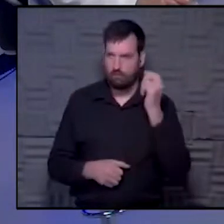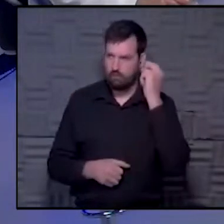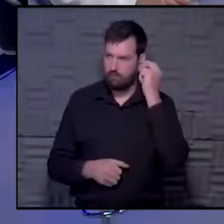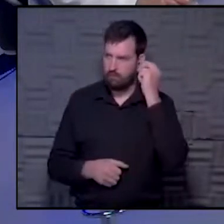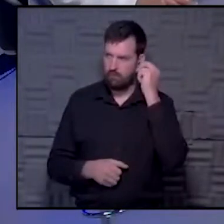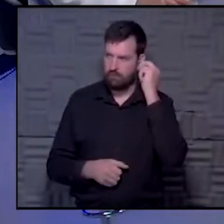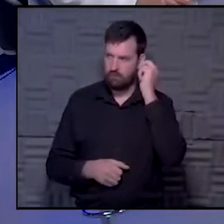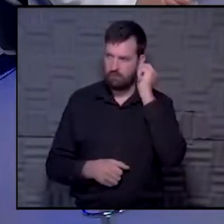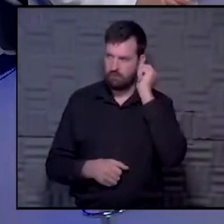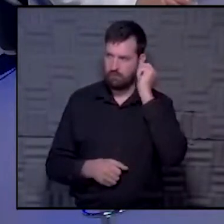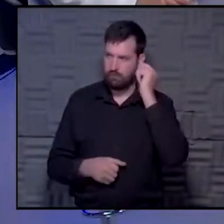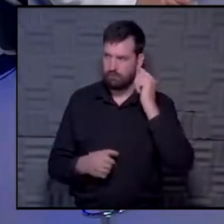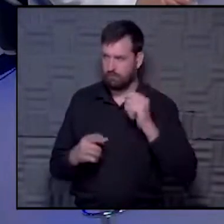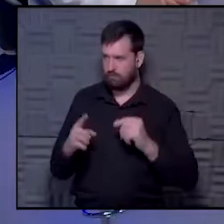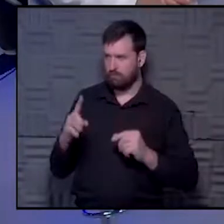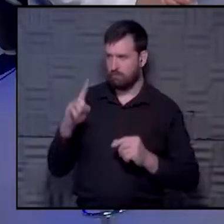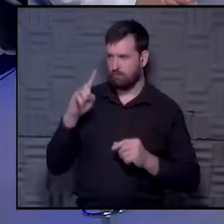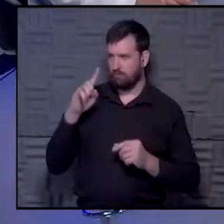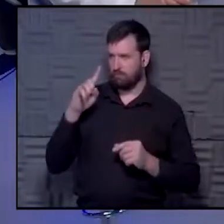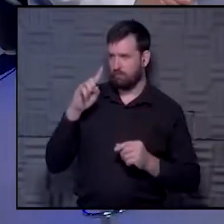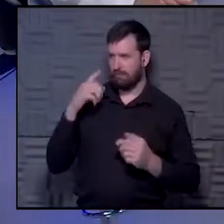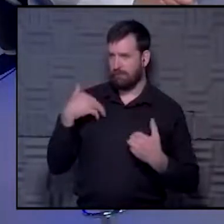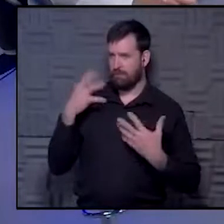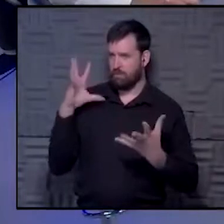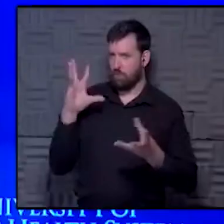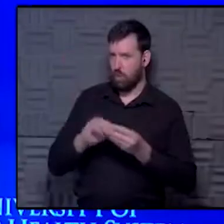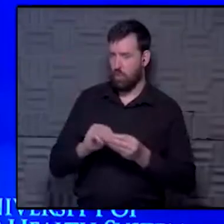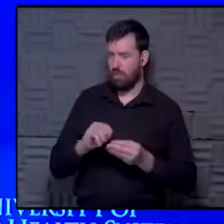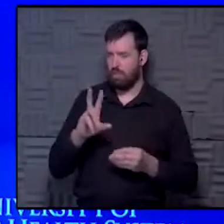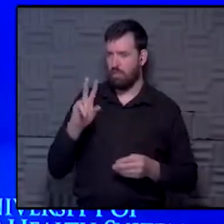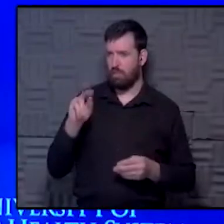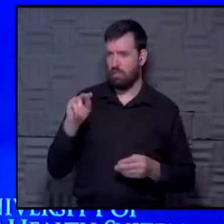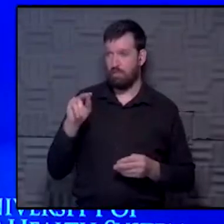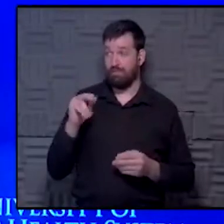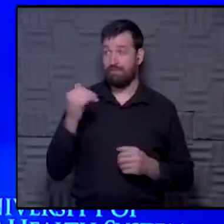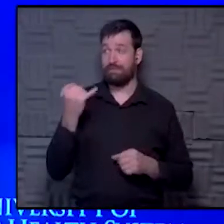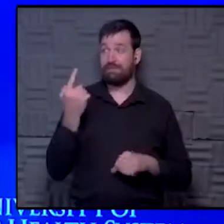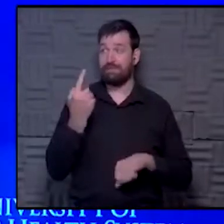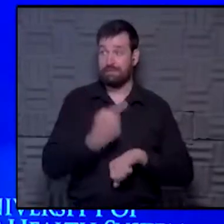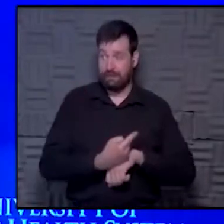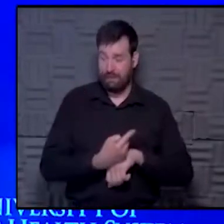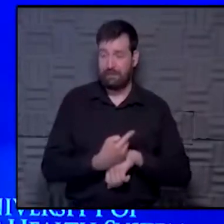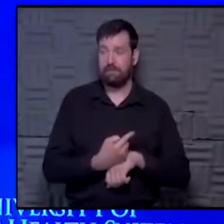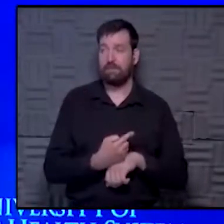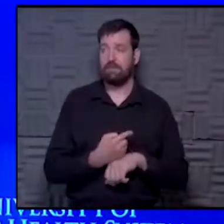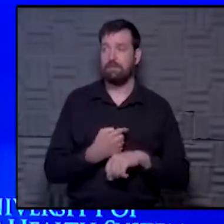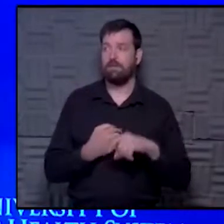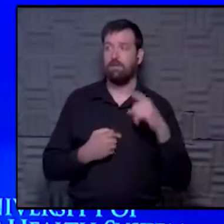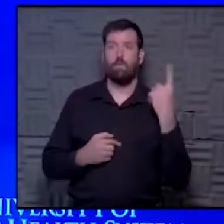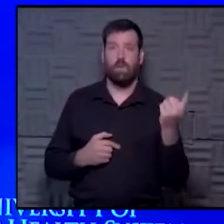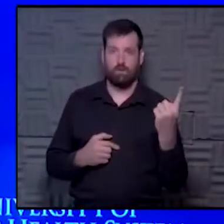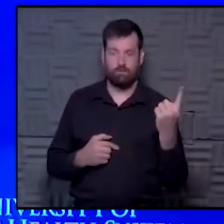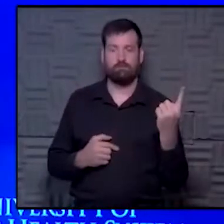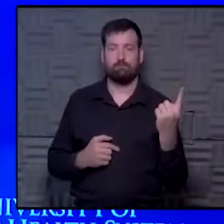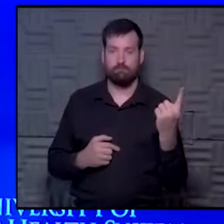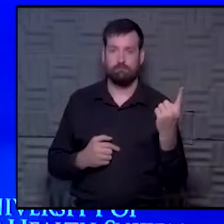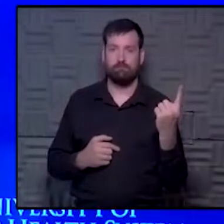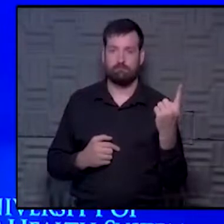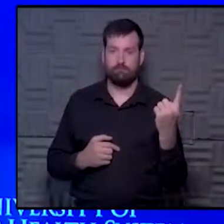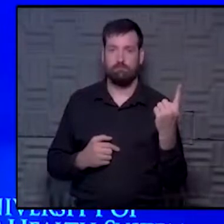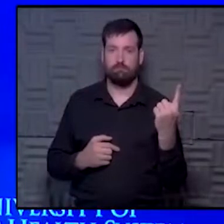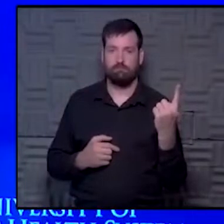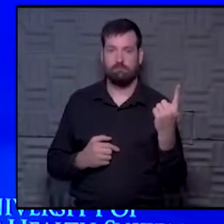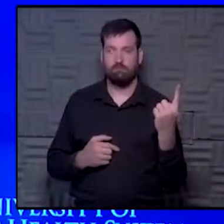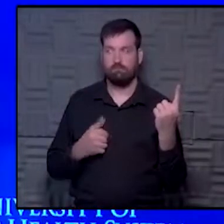So I don't know that I have a total number. However, we have today in-house one of our admitted patients